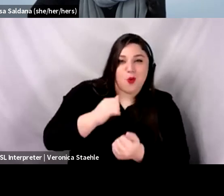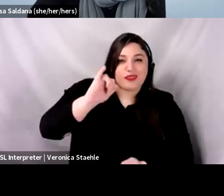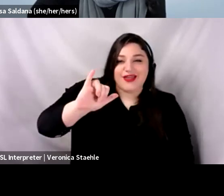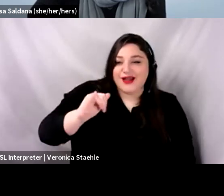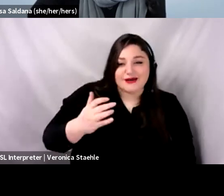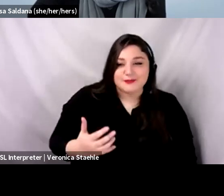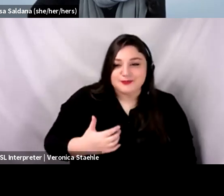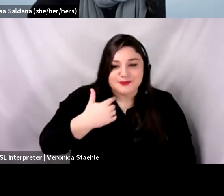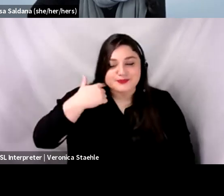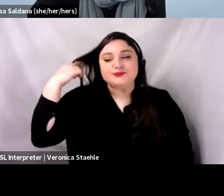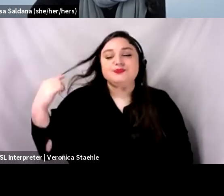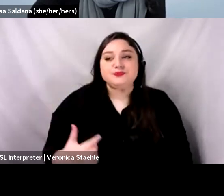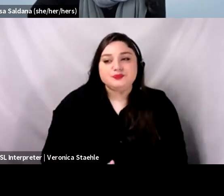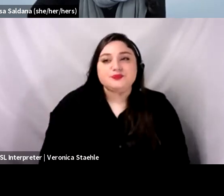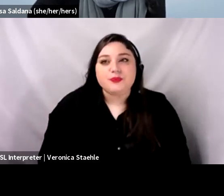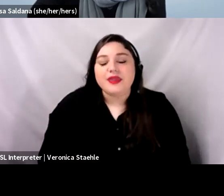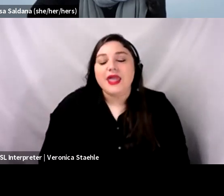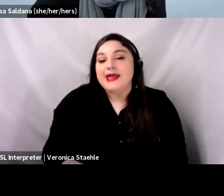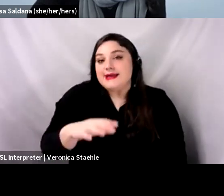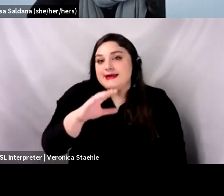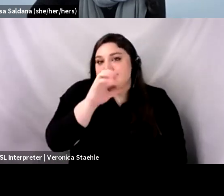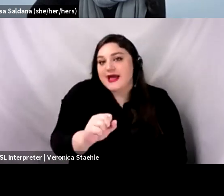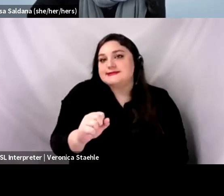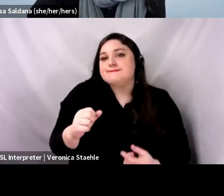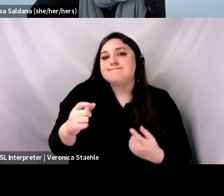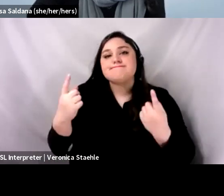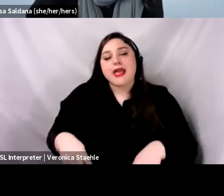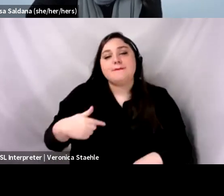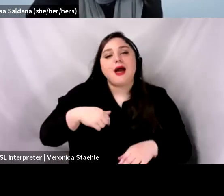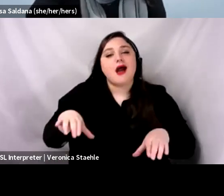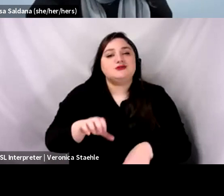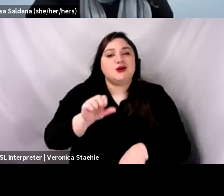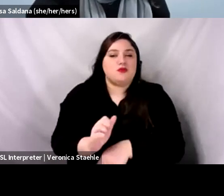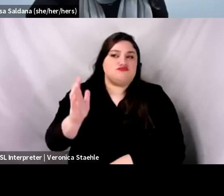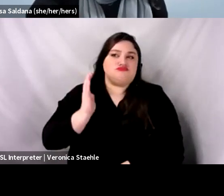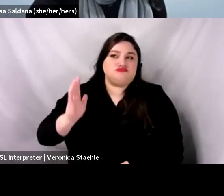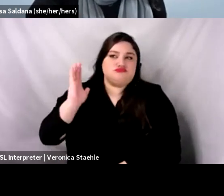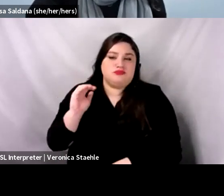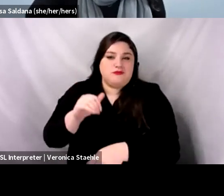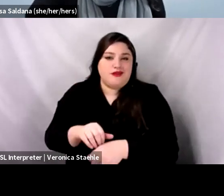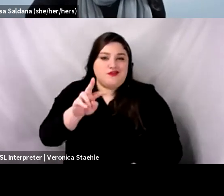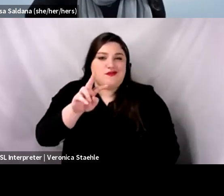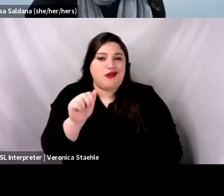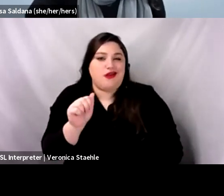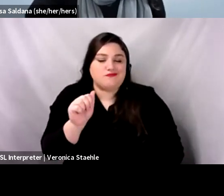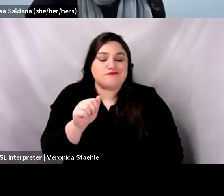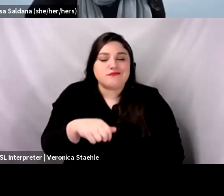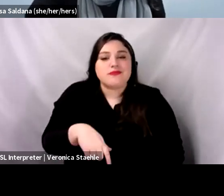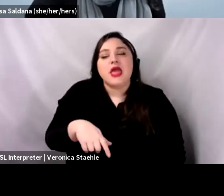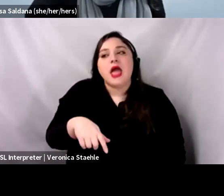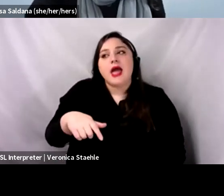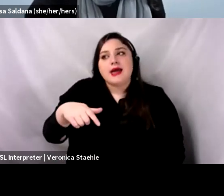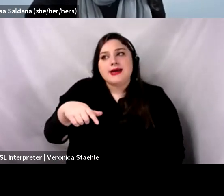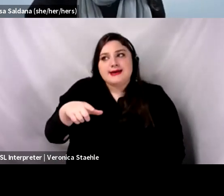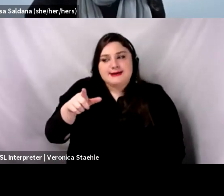it's very interesting, some work I did around in the, in the VA years ago, you know, talks about, uh, or found